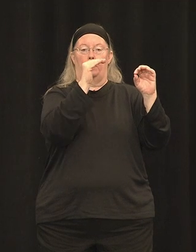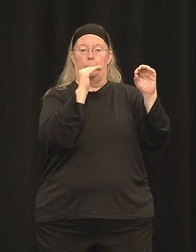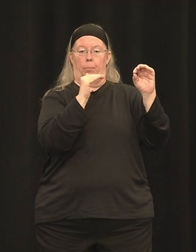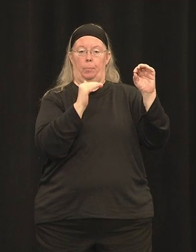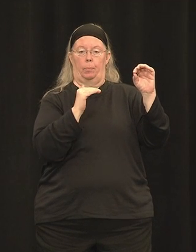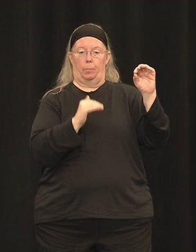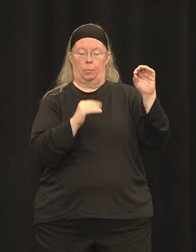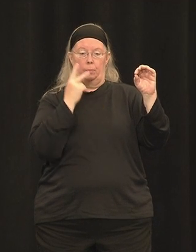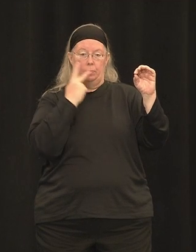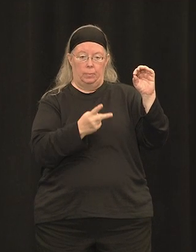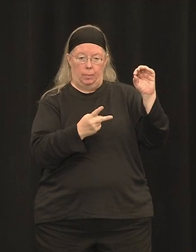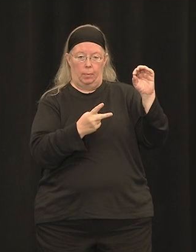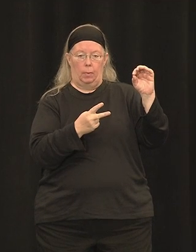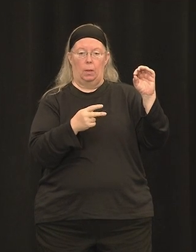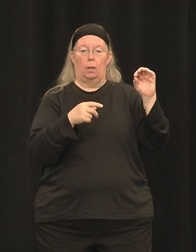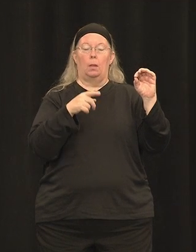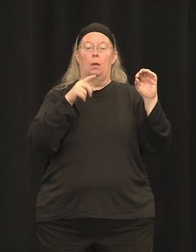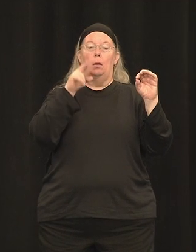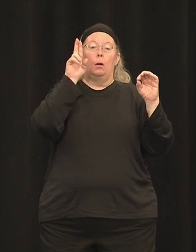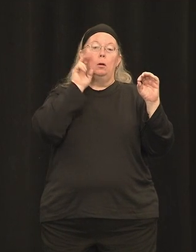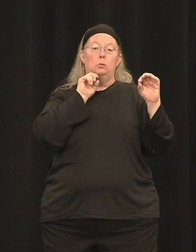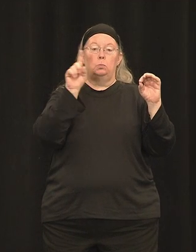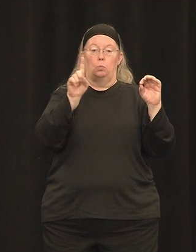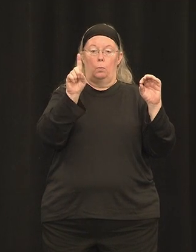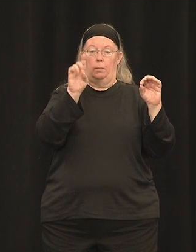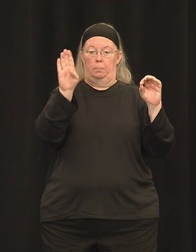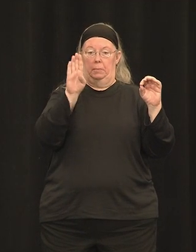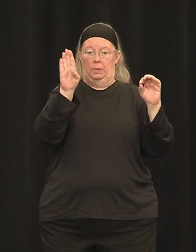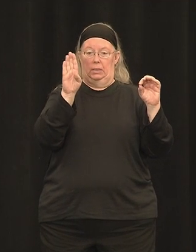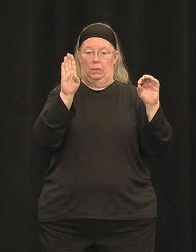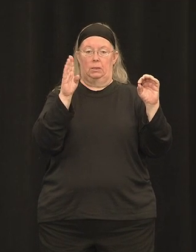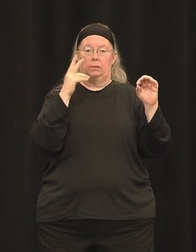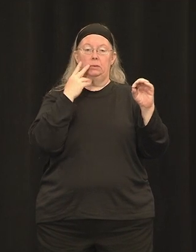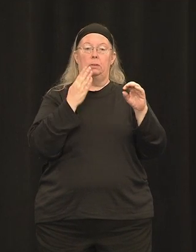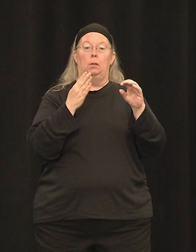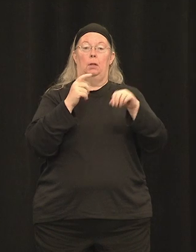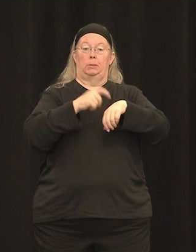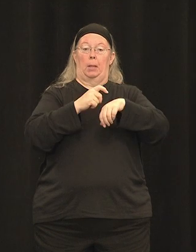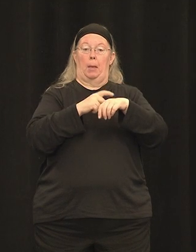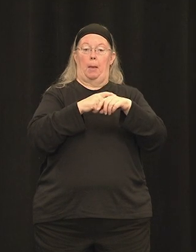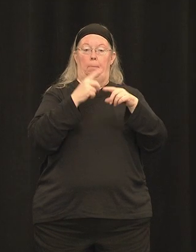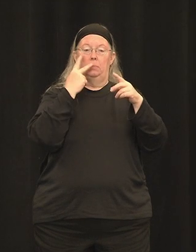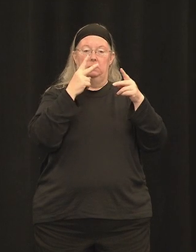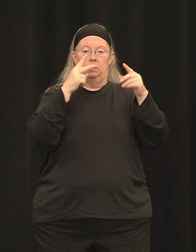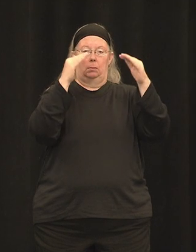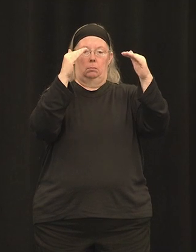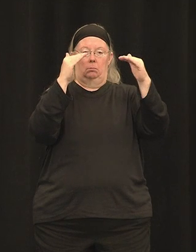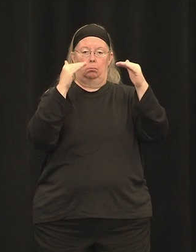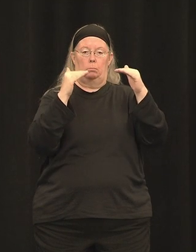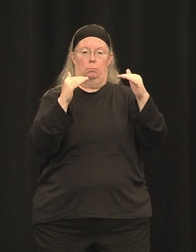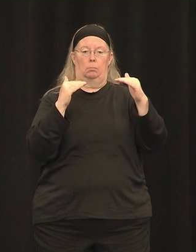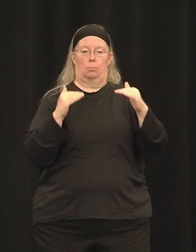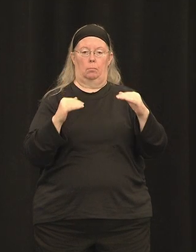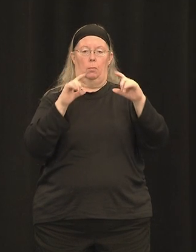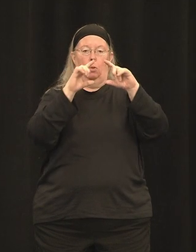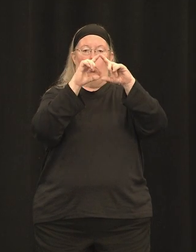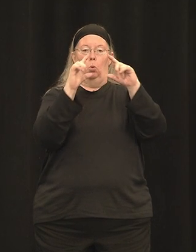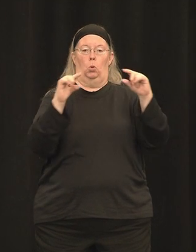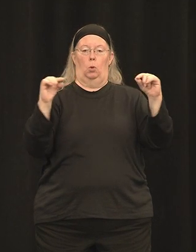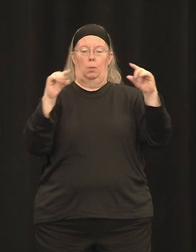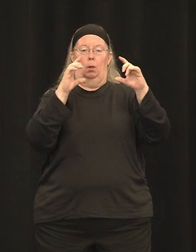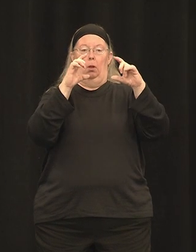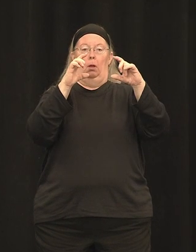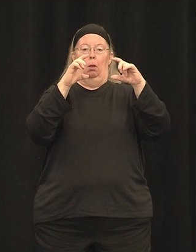And you can see that over time in this disease, you have a loss of retinal structure or a loss of those photoreceptors